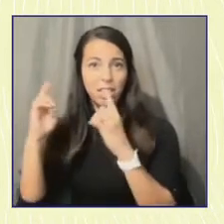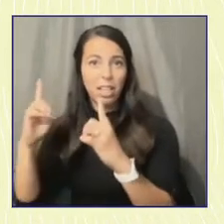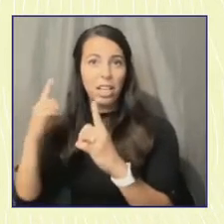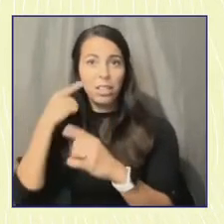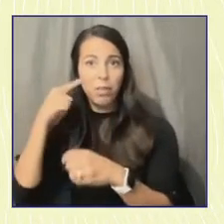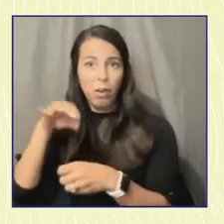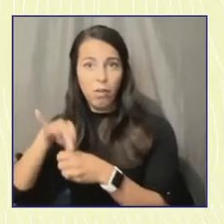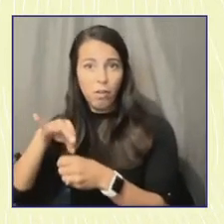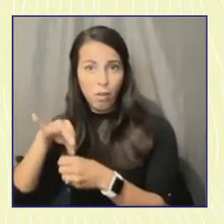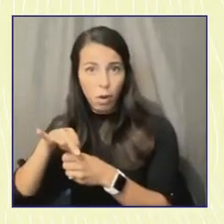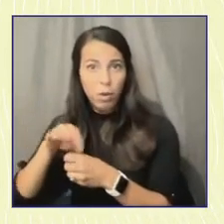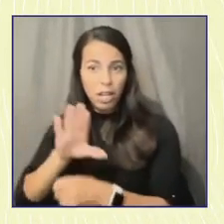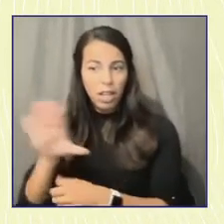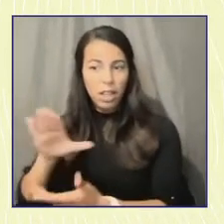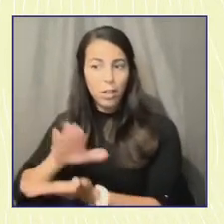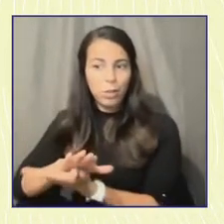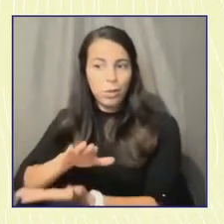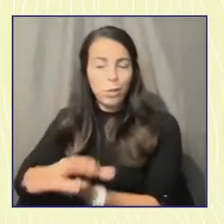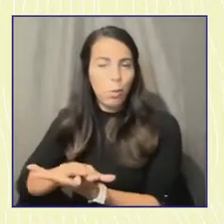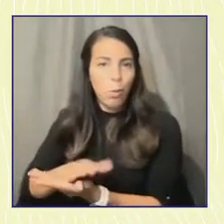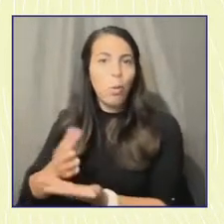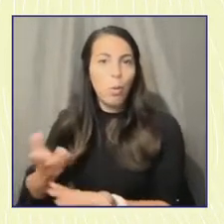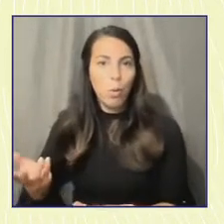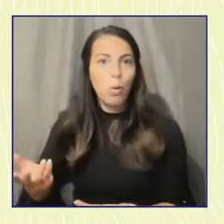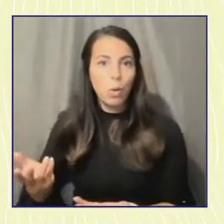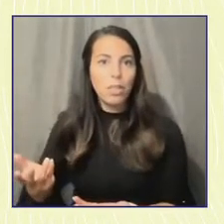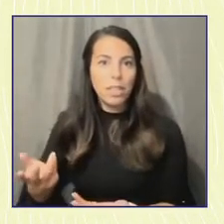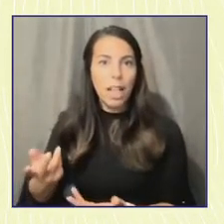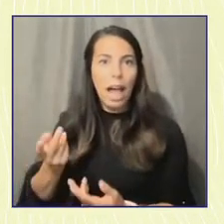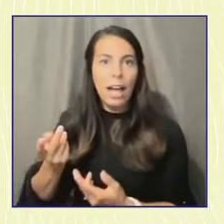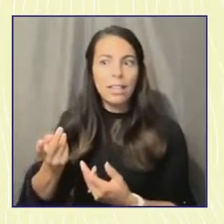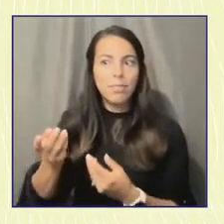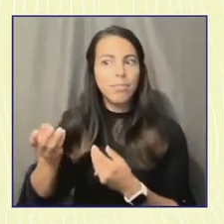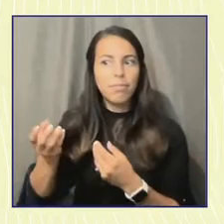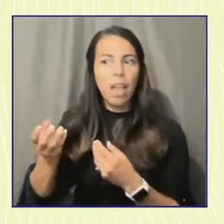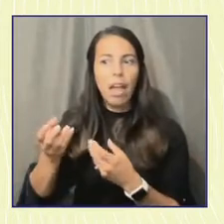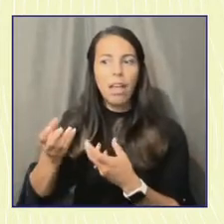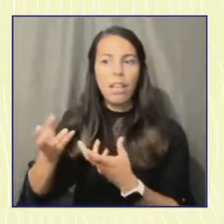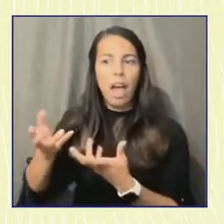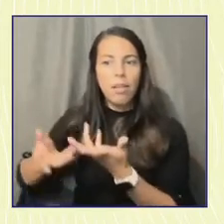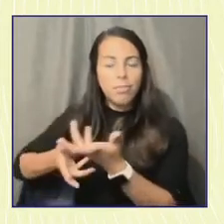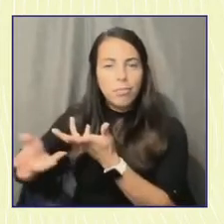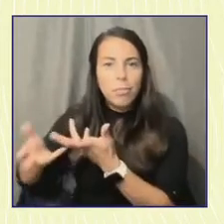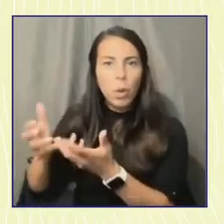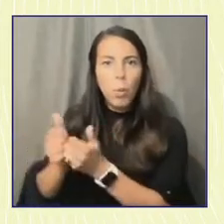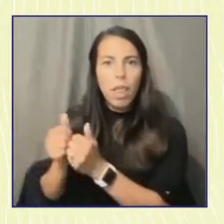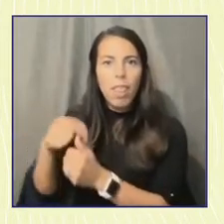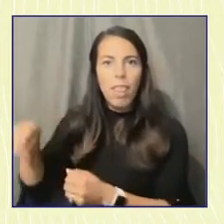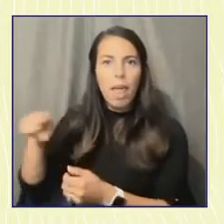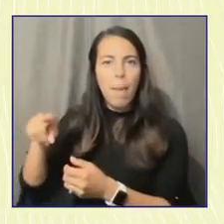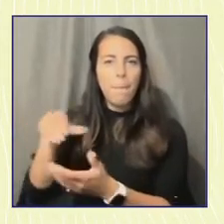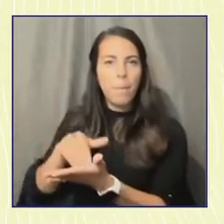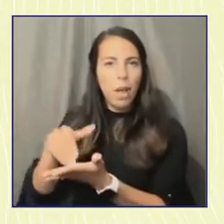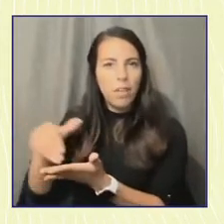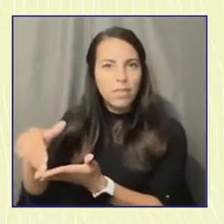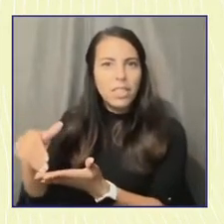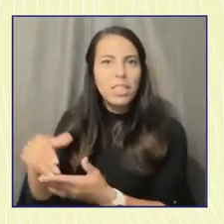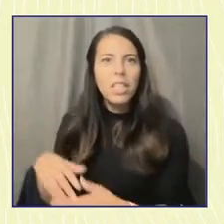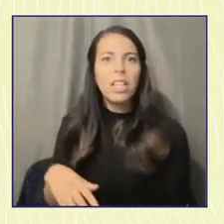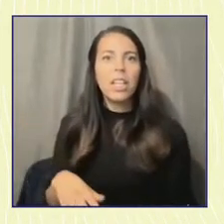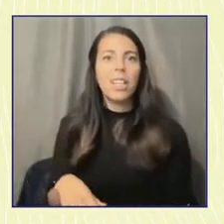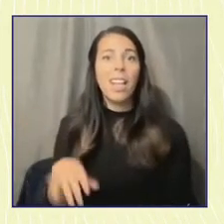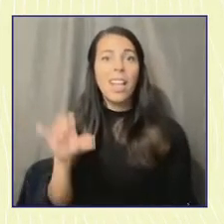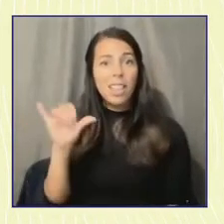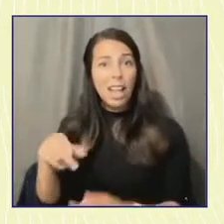institutions that touch them most regularly, where there should be opportunities to learn about citizenship